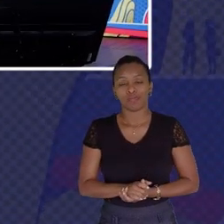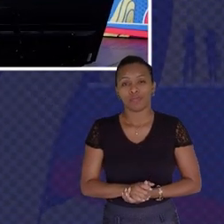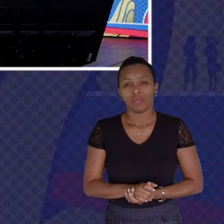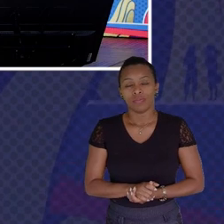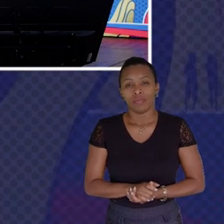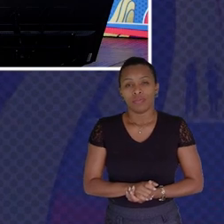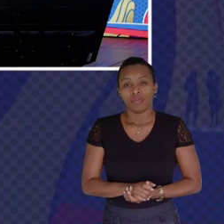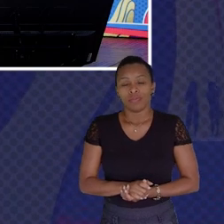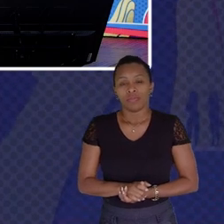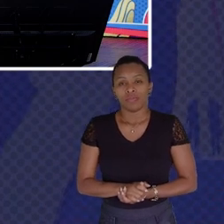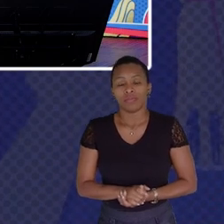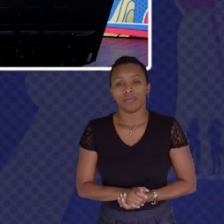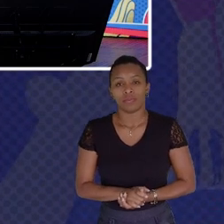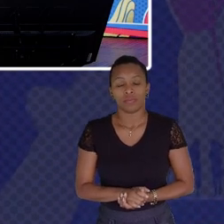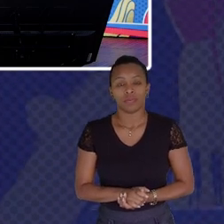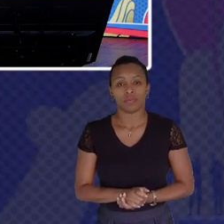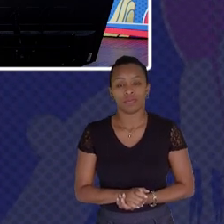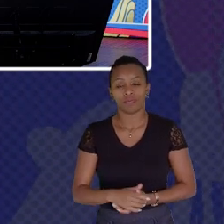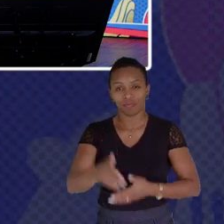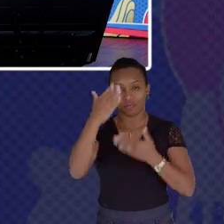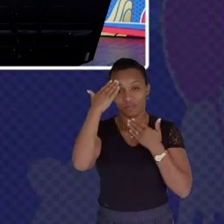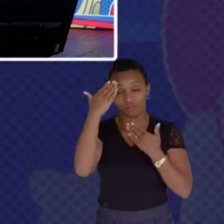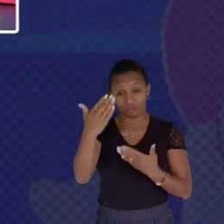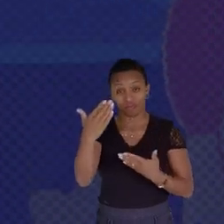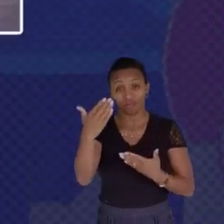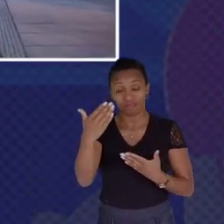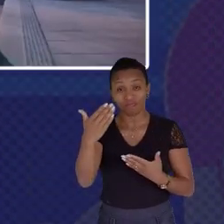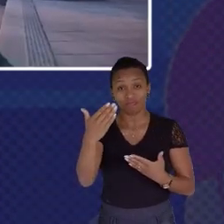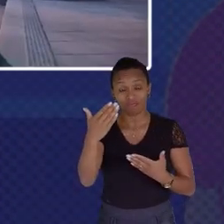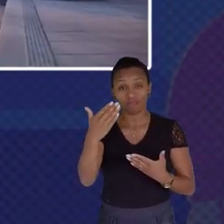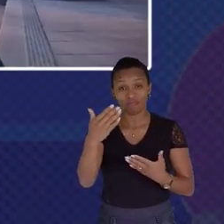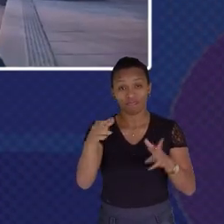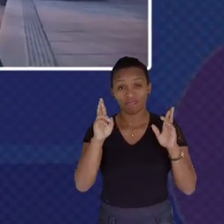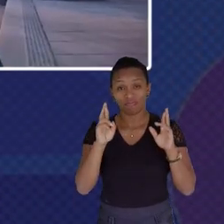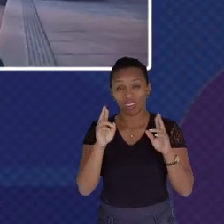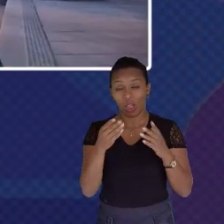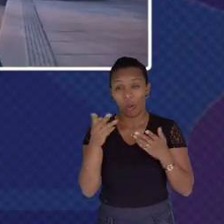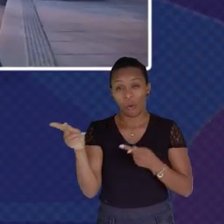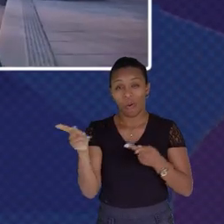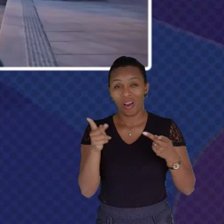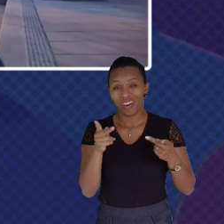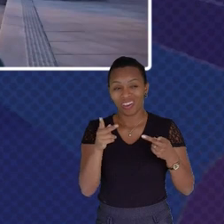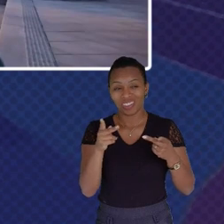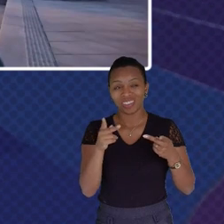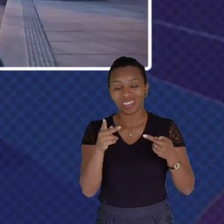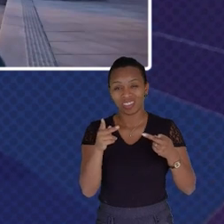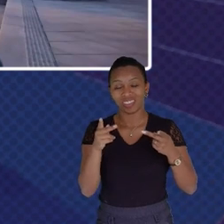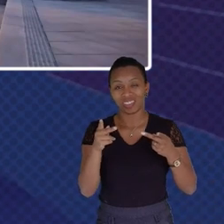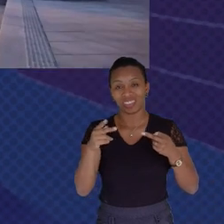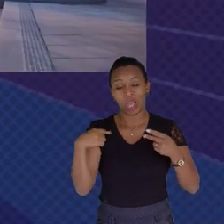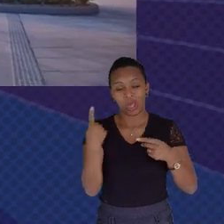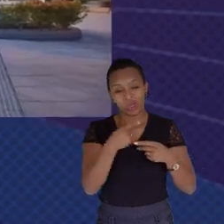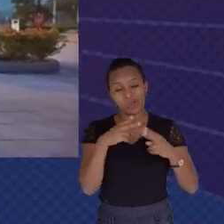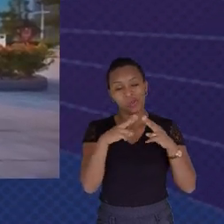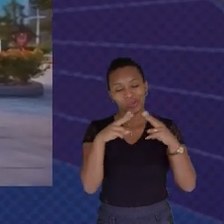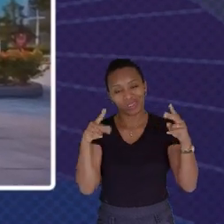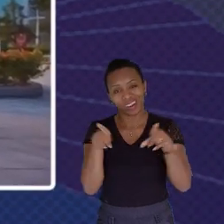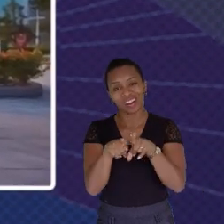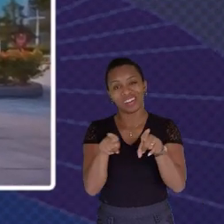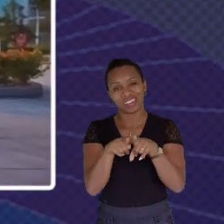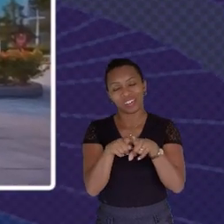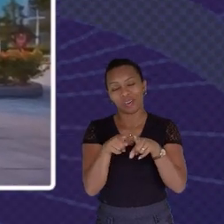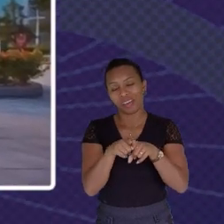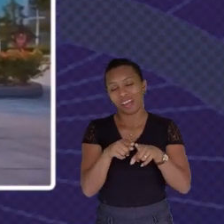Thanks Thanks Bruna I Hope That Invite Extends To Those Of Us Who Are Online As Well Very Much I Would Love To Come Join You For Your